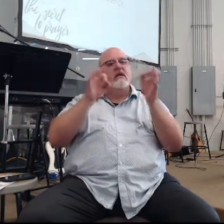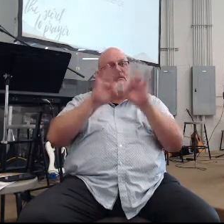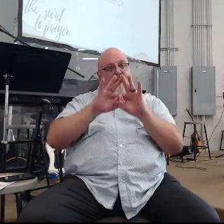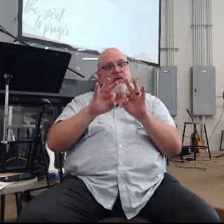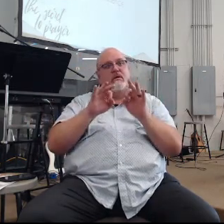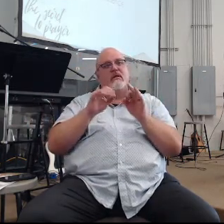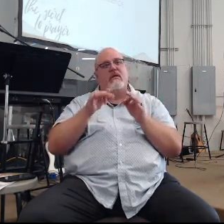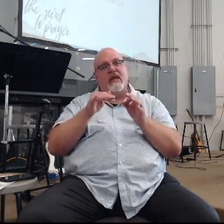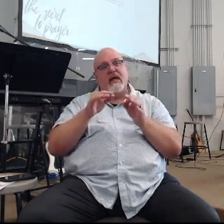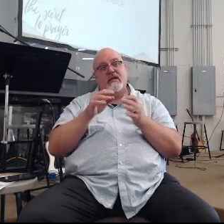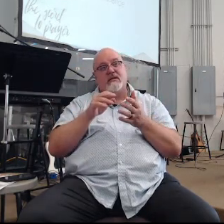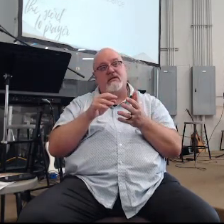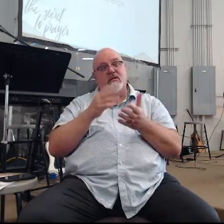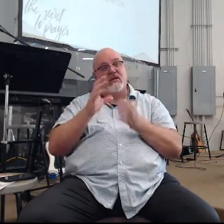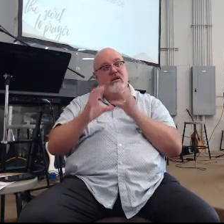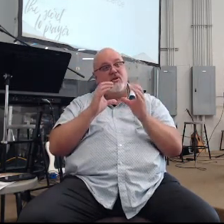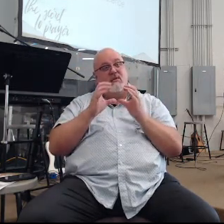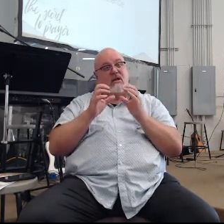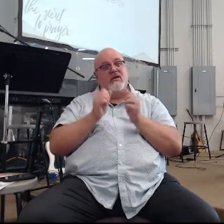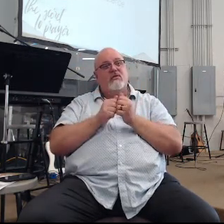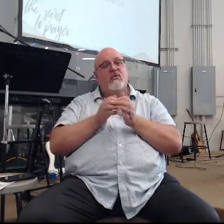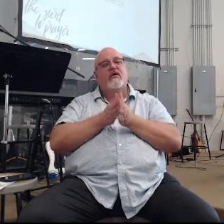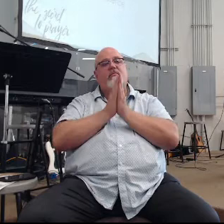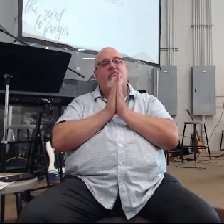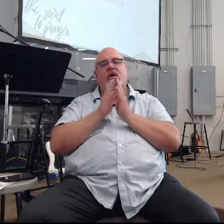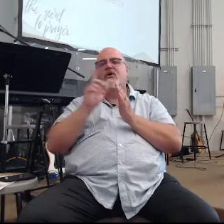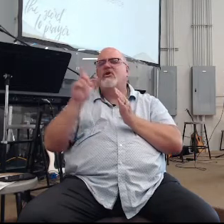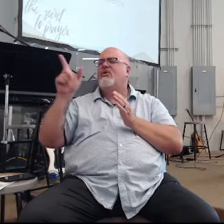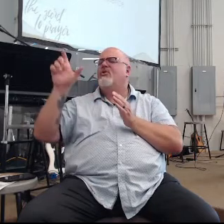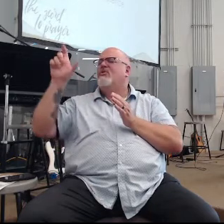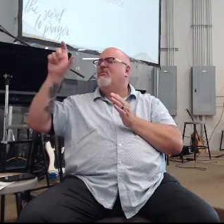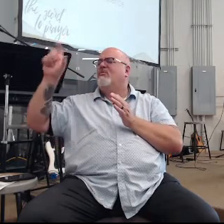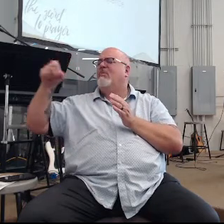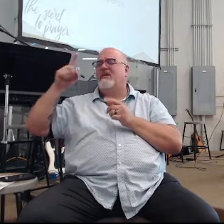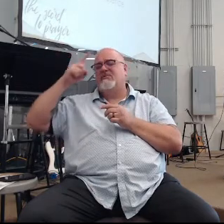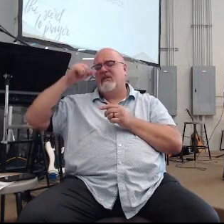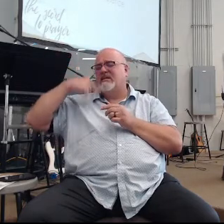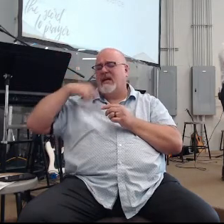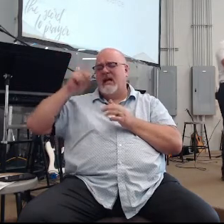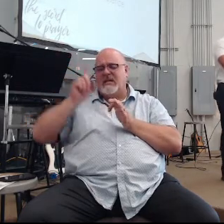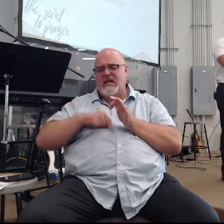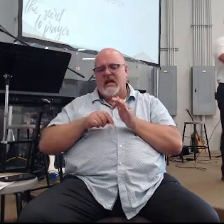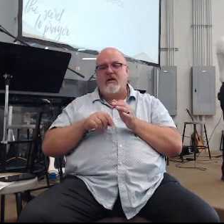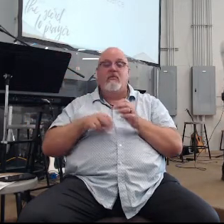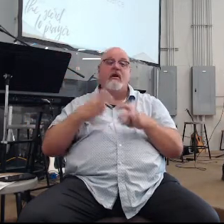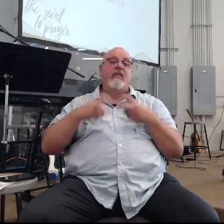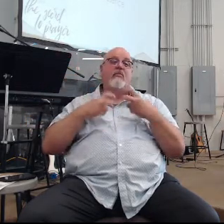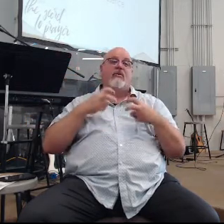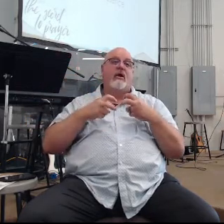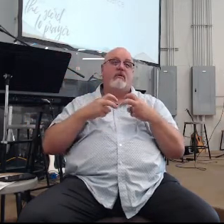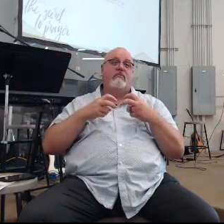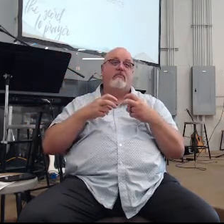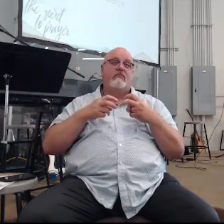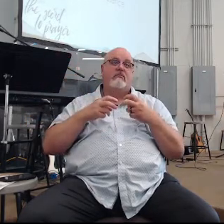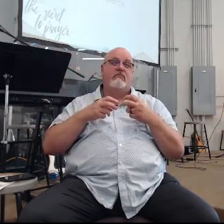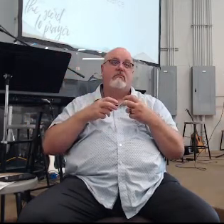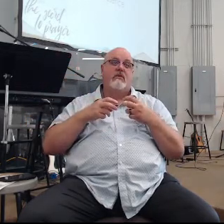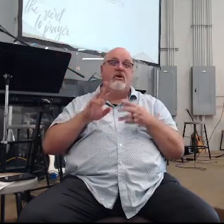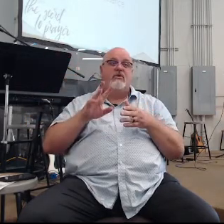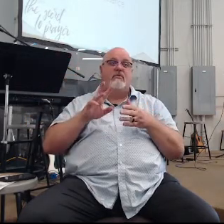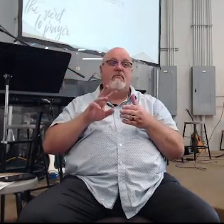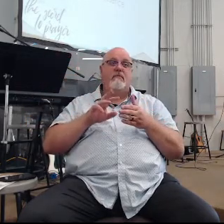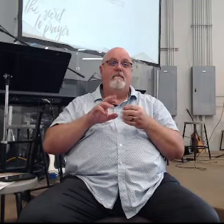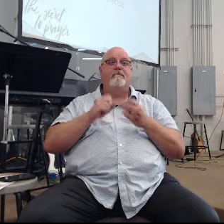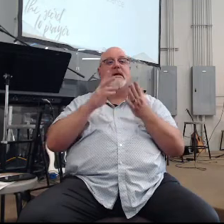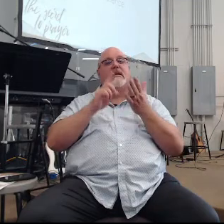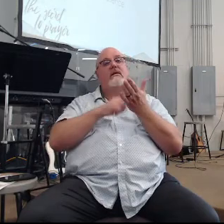is the dialogue of prayer Lord you have to because I can't but the problem is back to Scott's point is too often